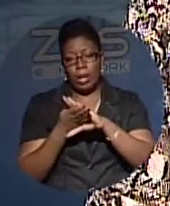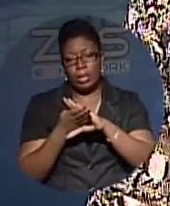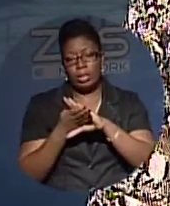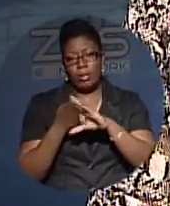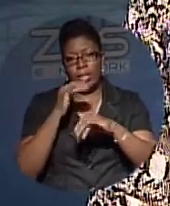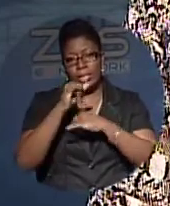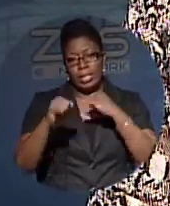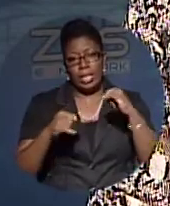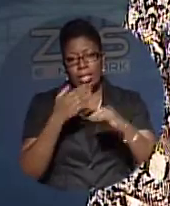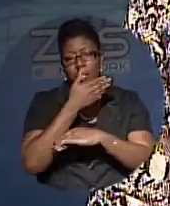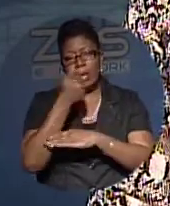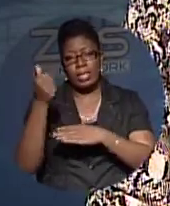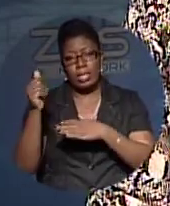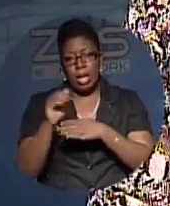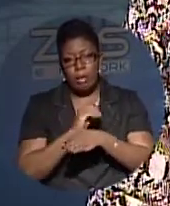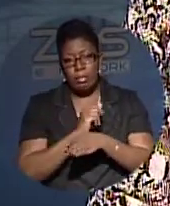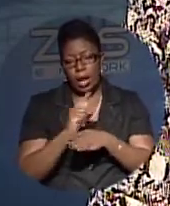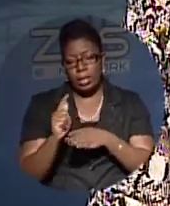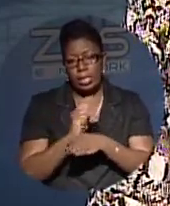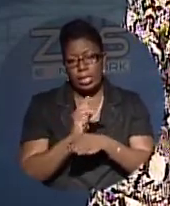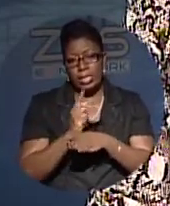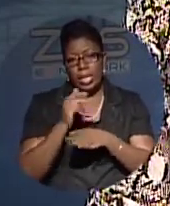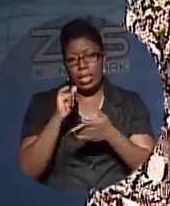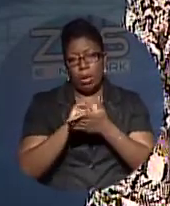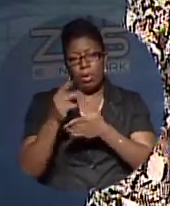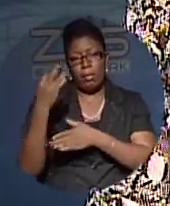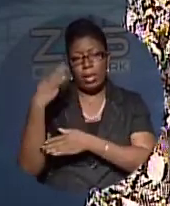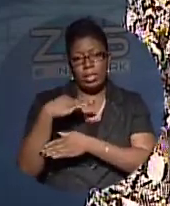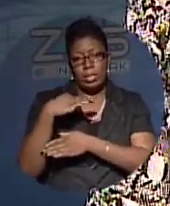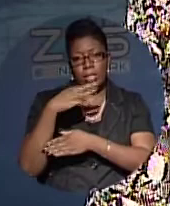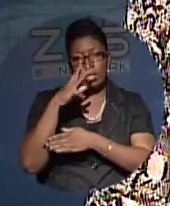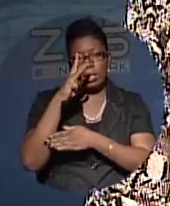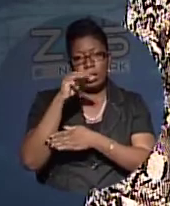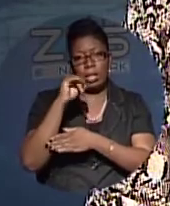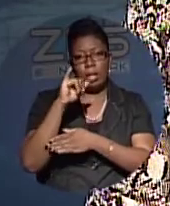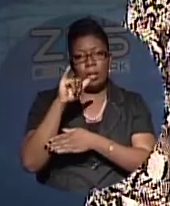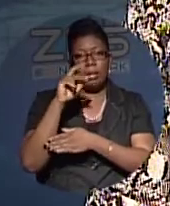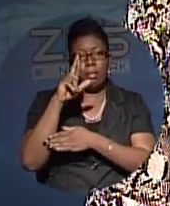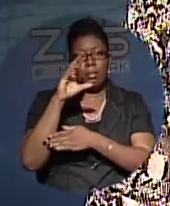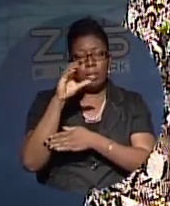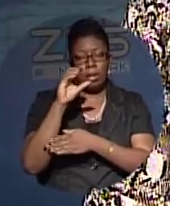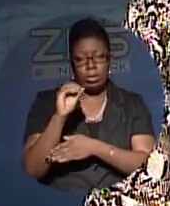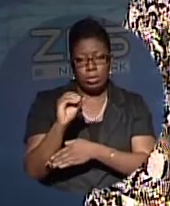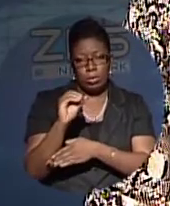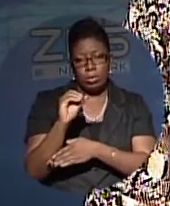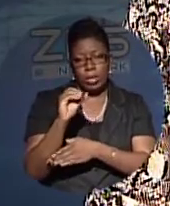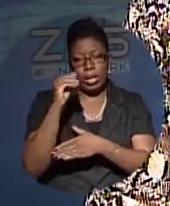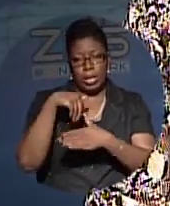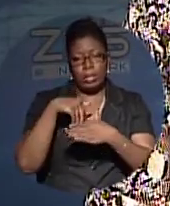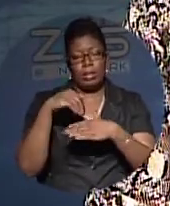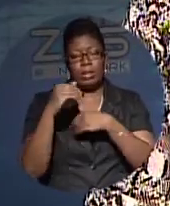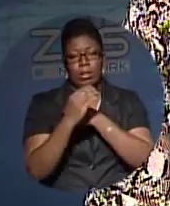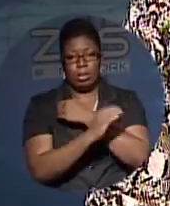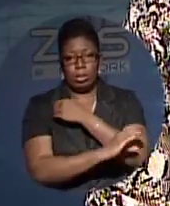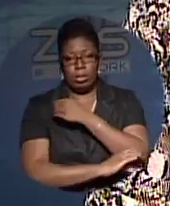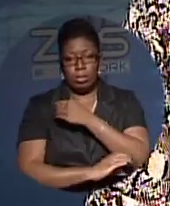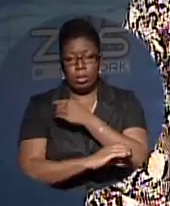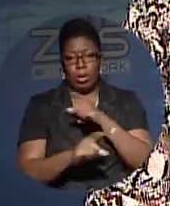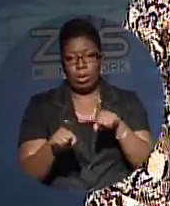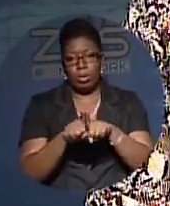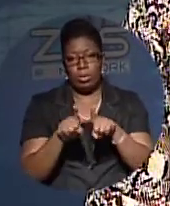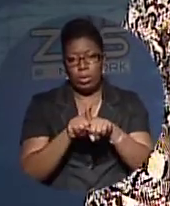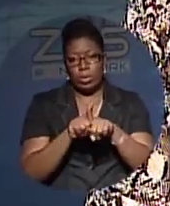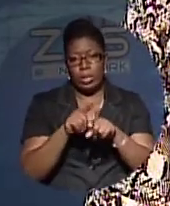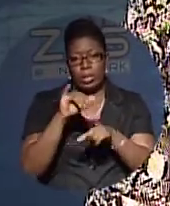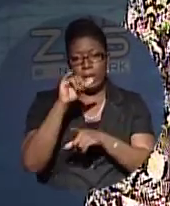international best practices that will benefit micro-enterprises in the Bahamas and the Caribbean. Chief of Access to the Finance Unit